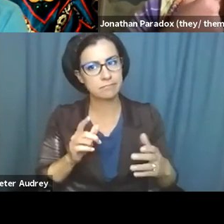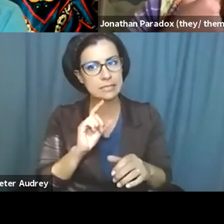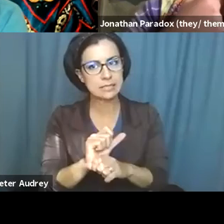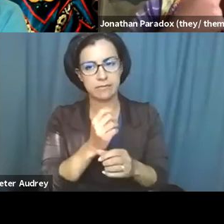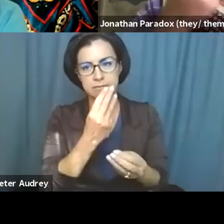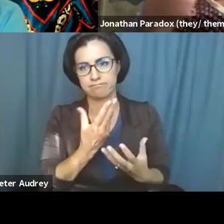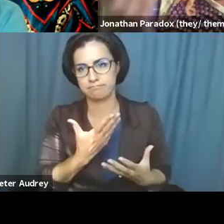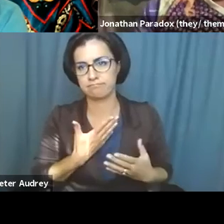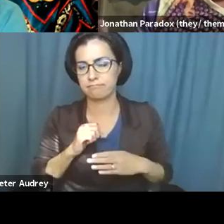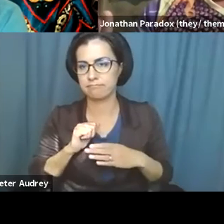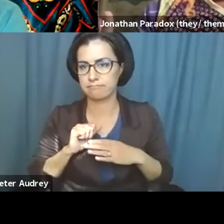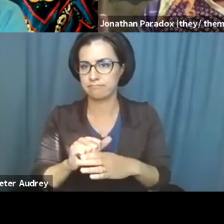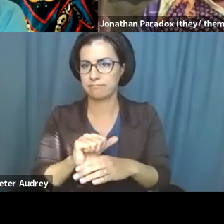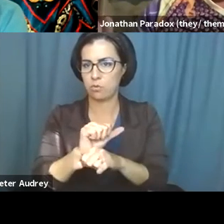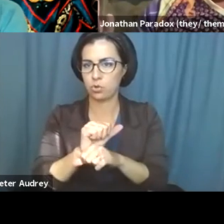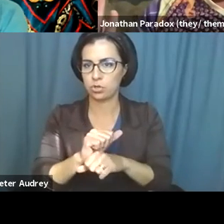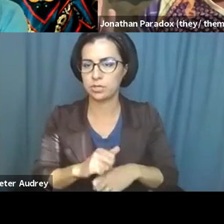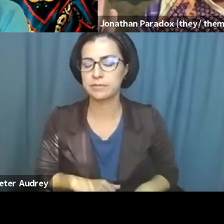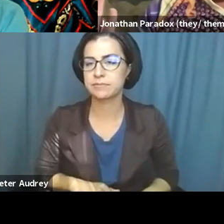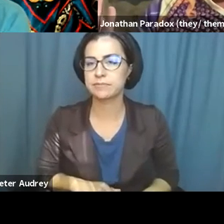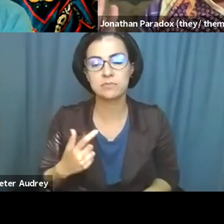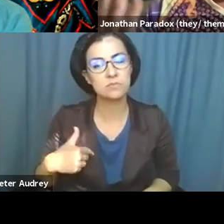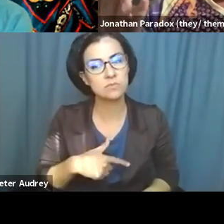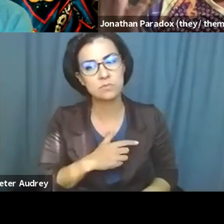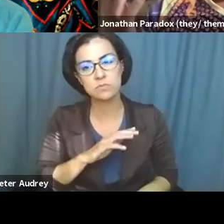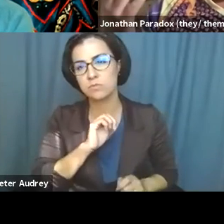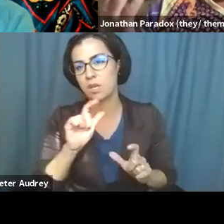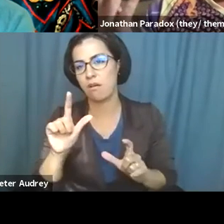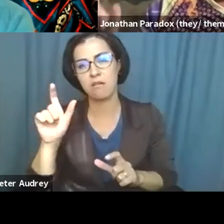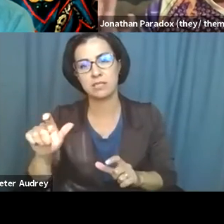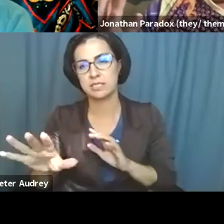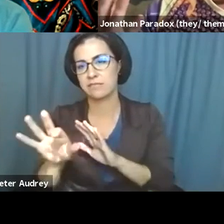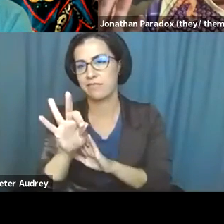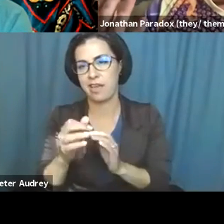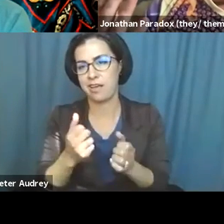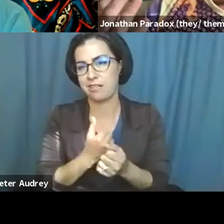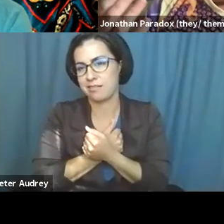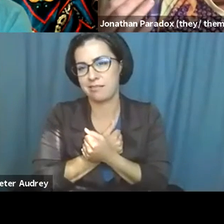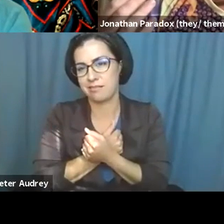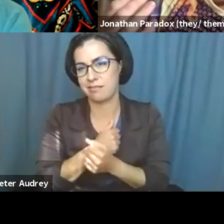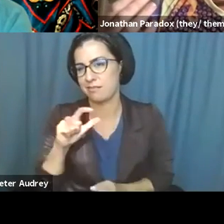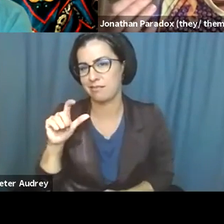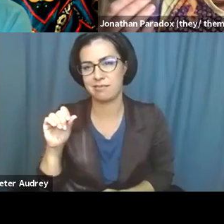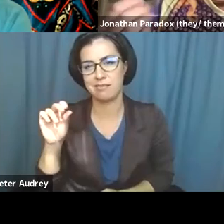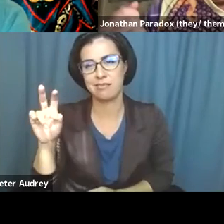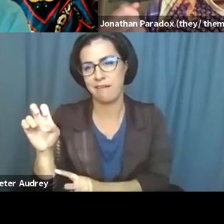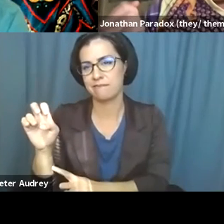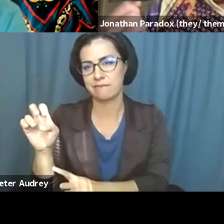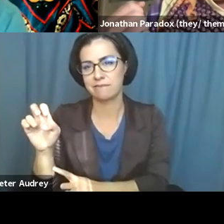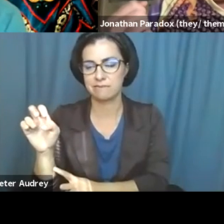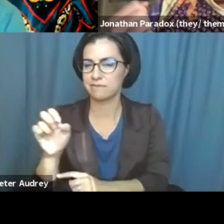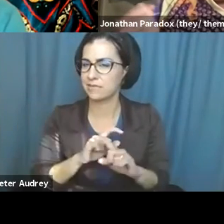we, we all, we all need to find, um, love in, uh, in different ways.